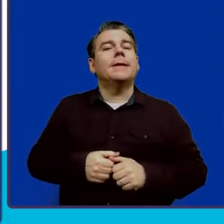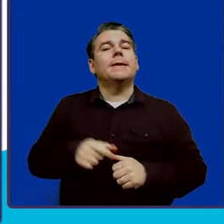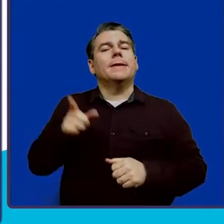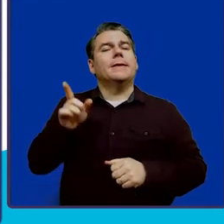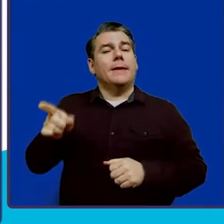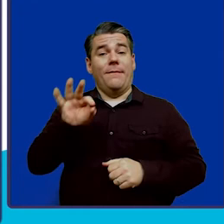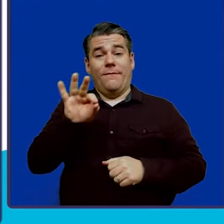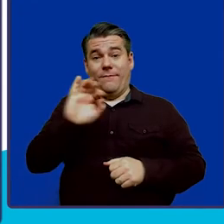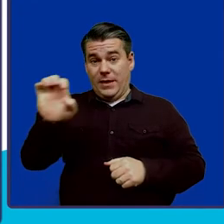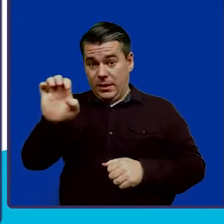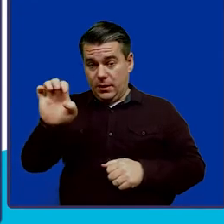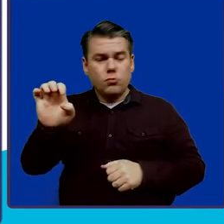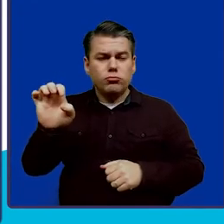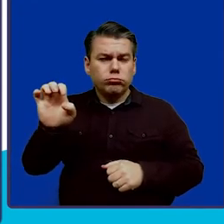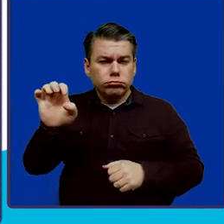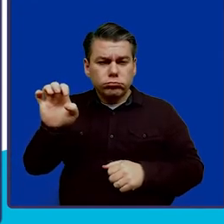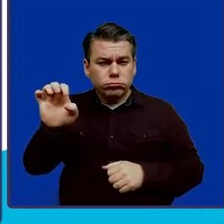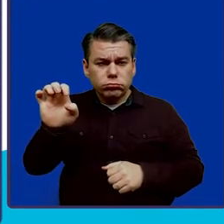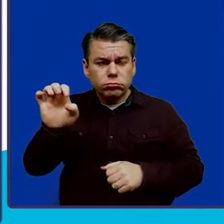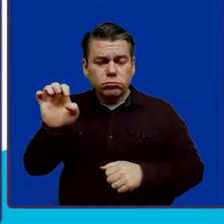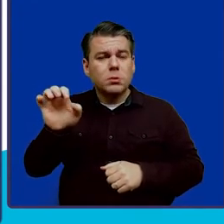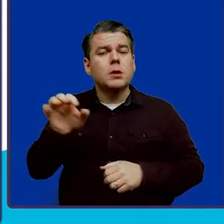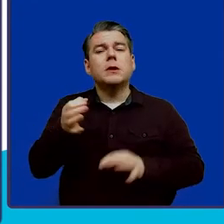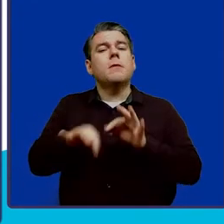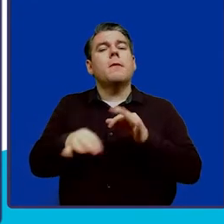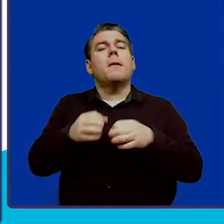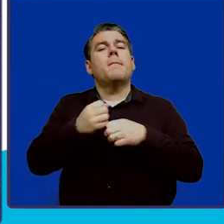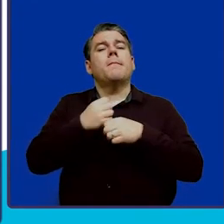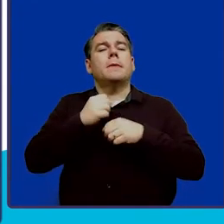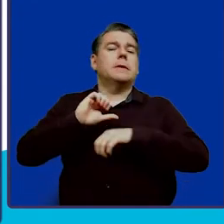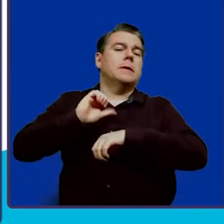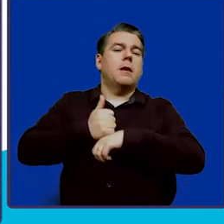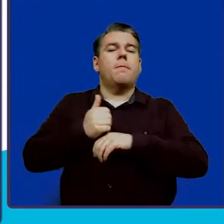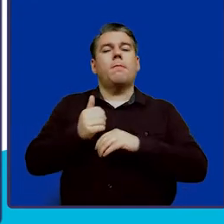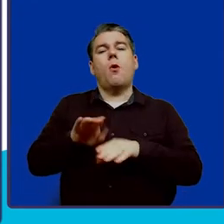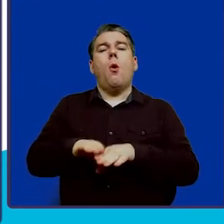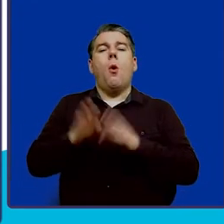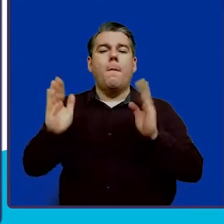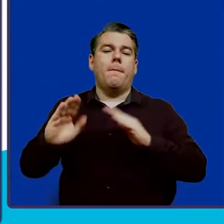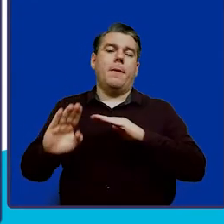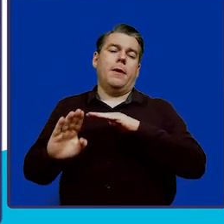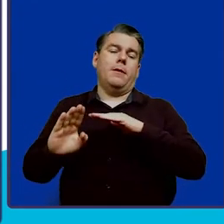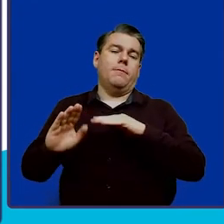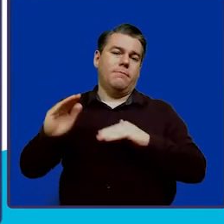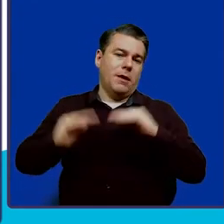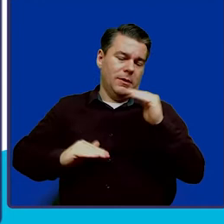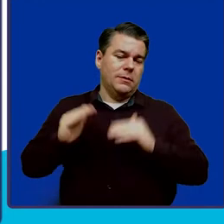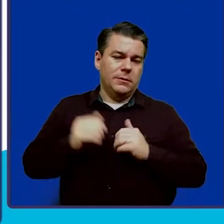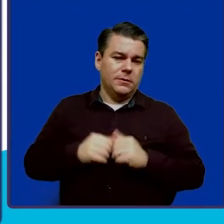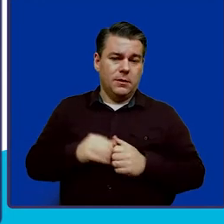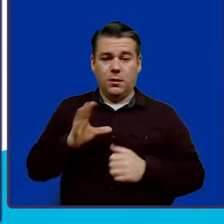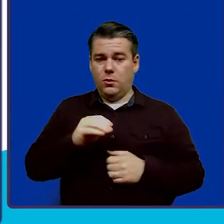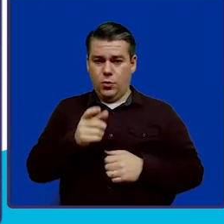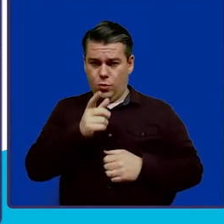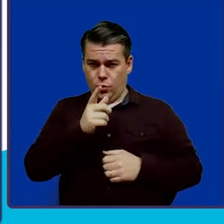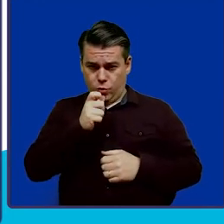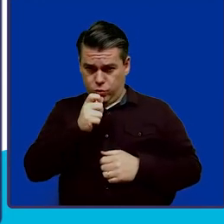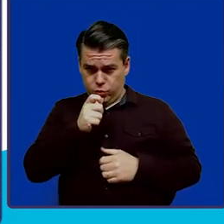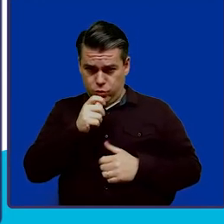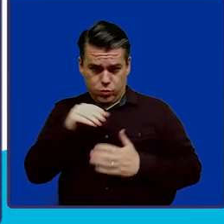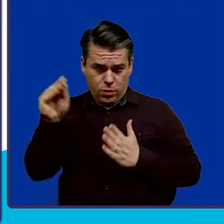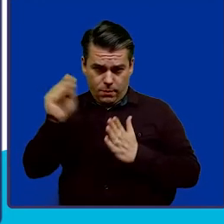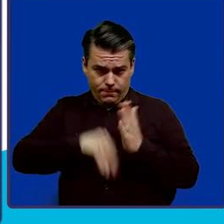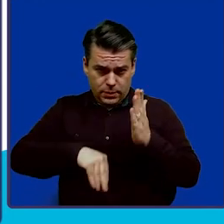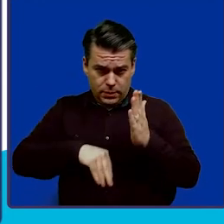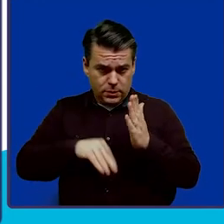not a fee. This just simply creates an opening balance. And as far as who completes the enrollment,